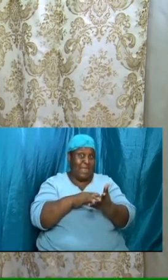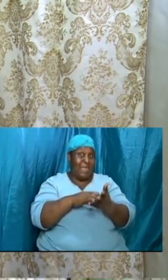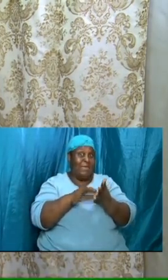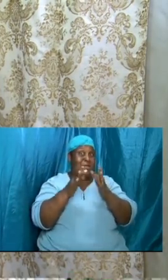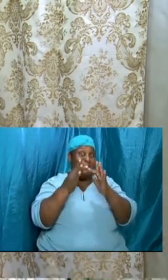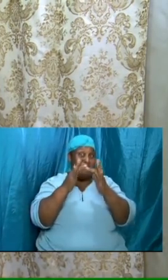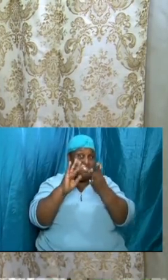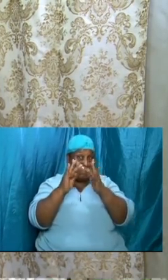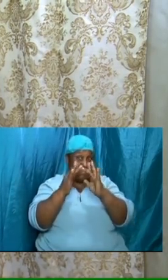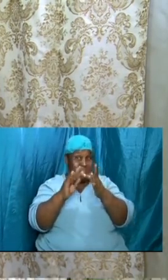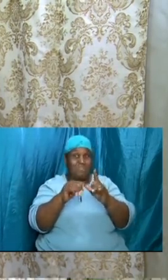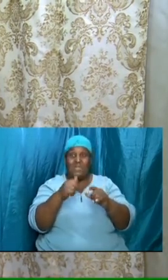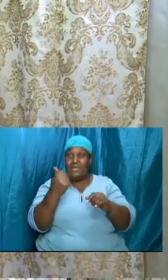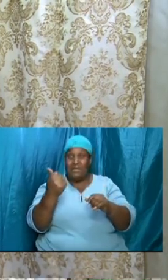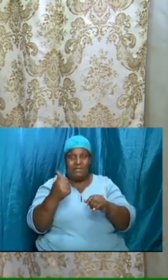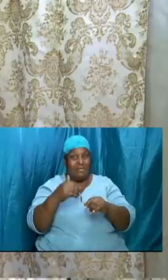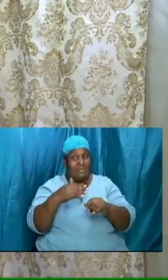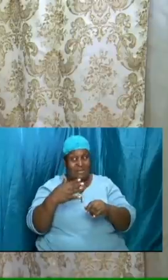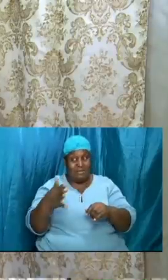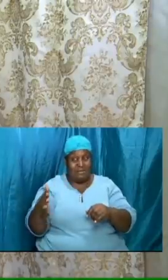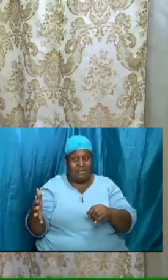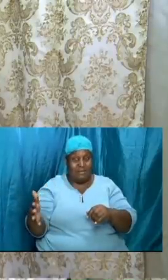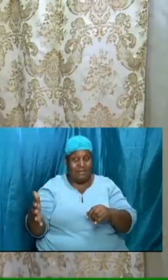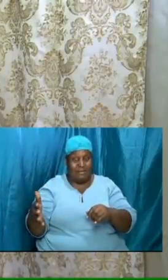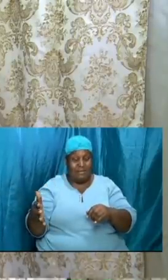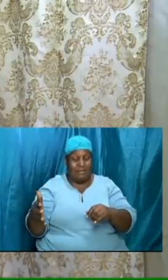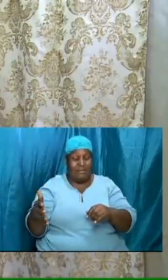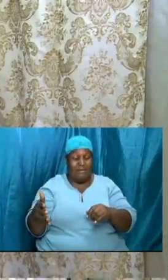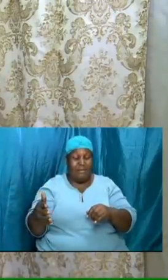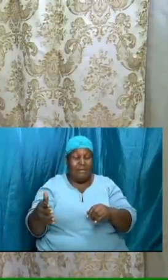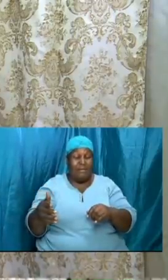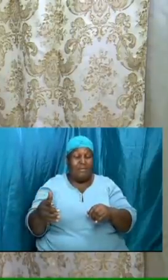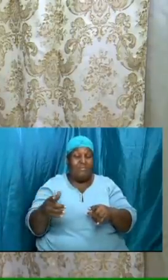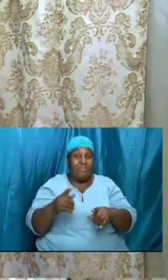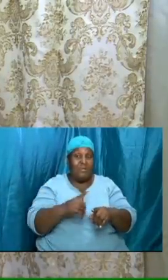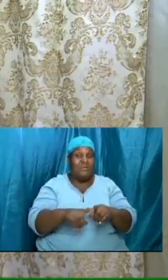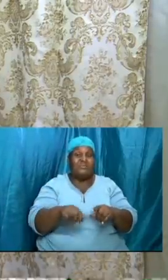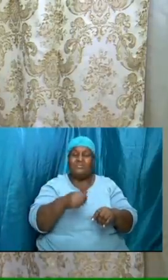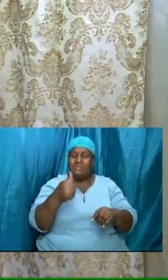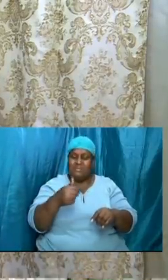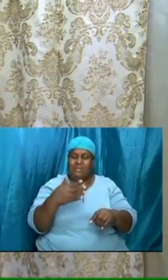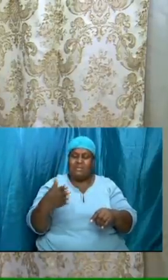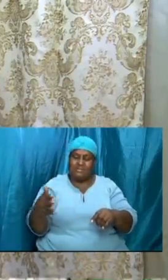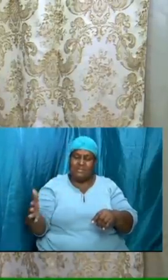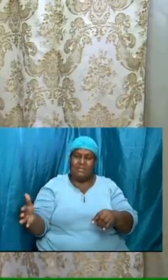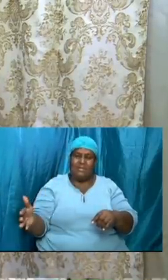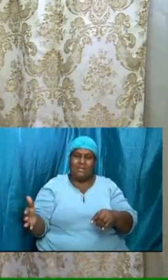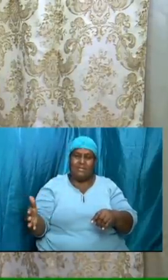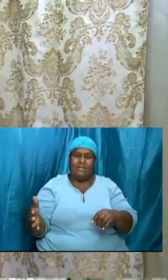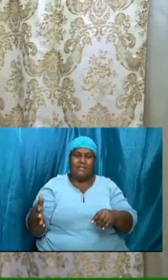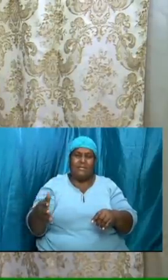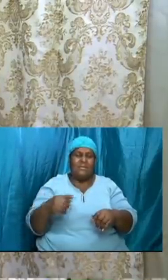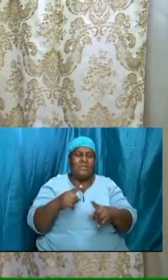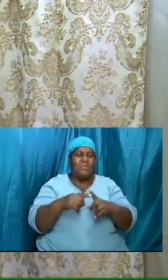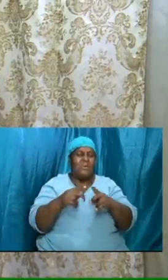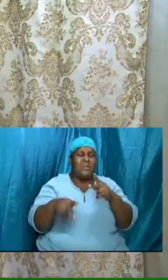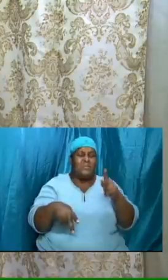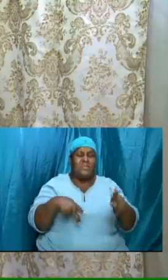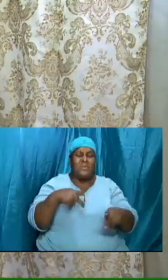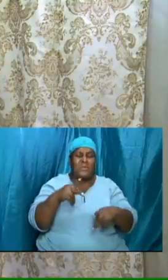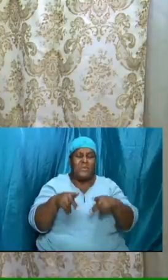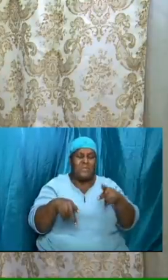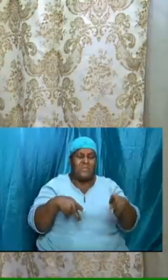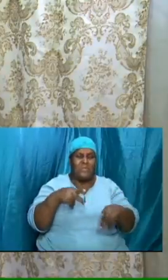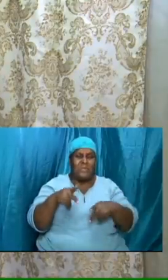and other mediums wanting to be excited about it but it's another thing when folks are